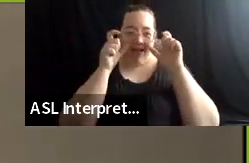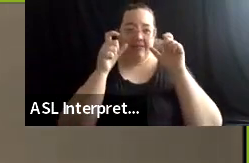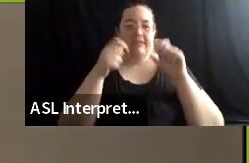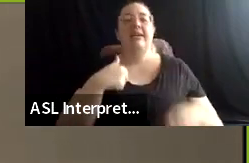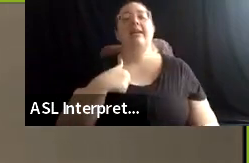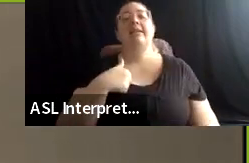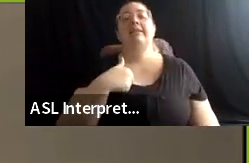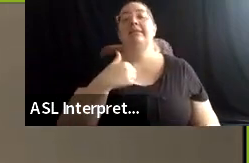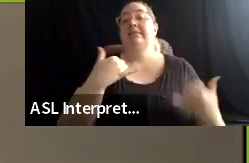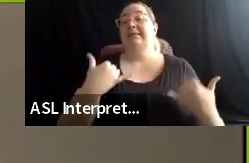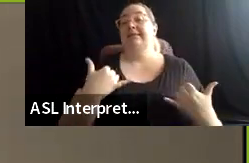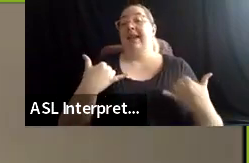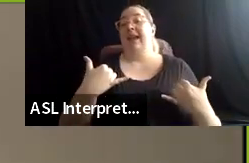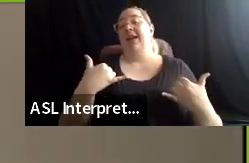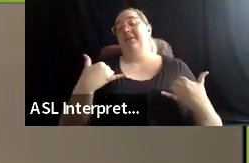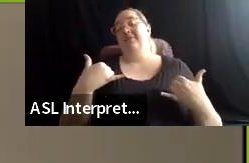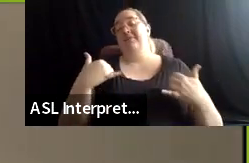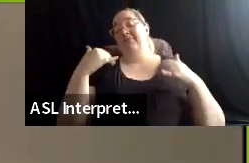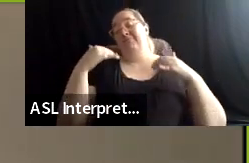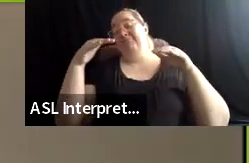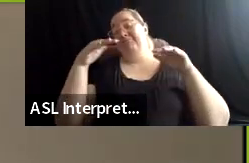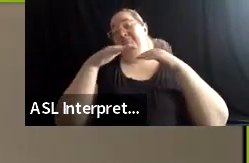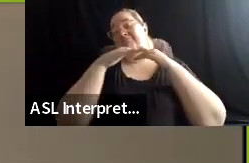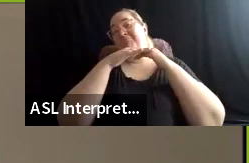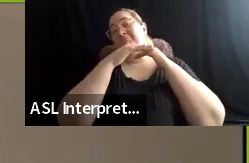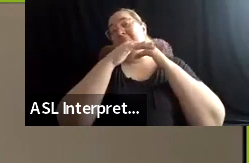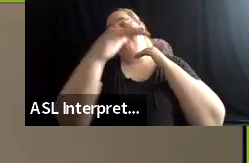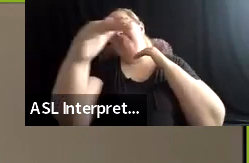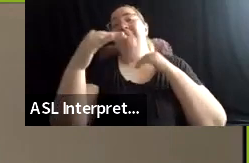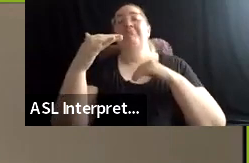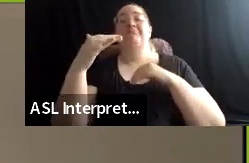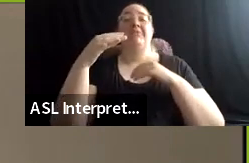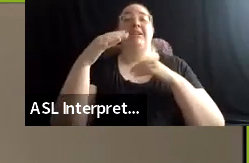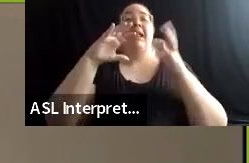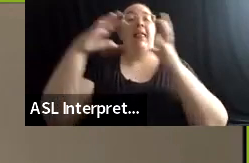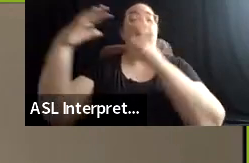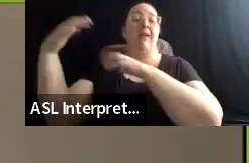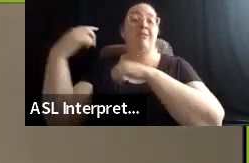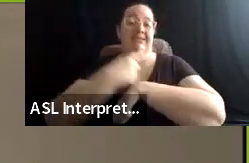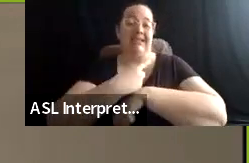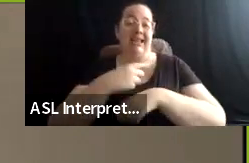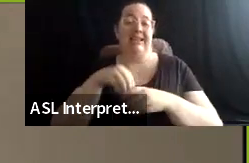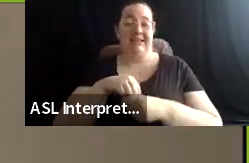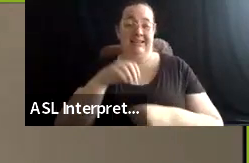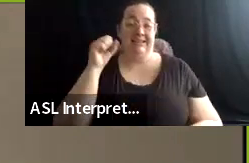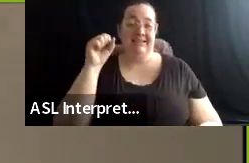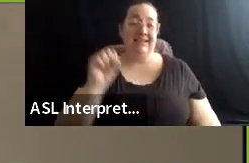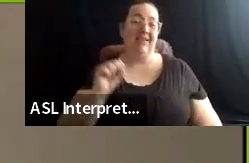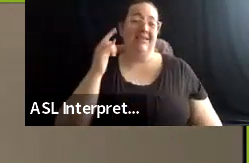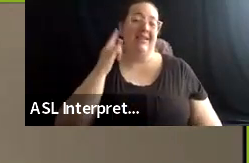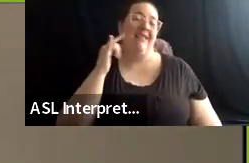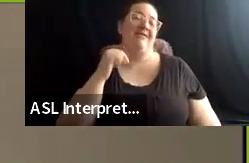overcast day in Southern California. So I'm happy to be cozy inside. Thank you.